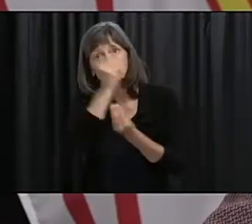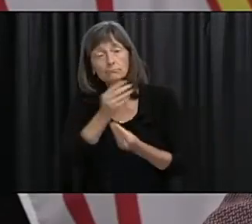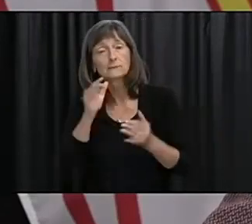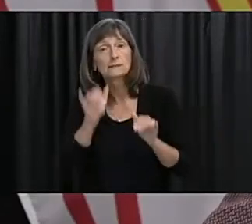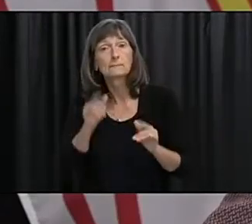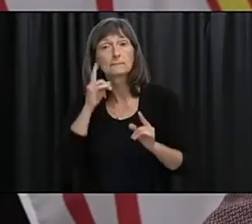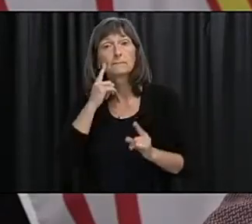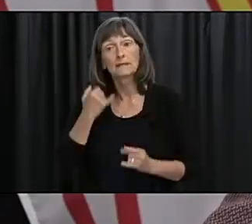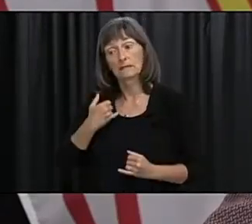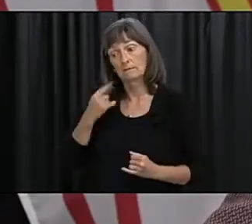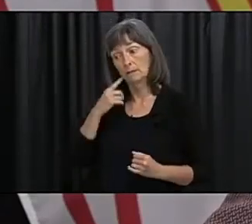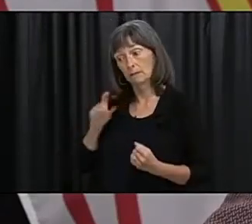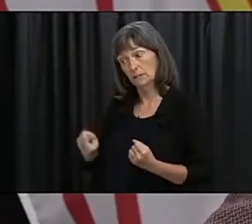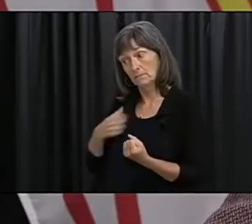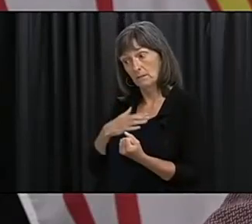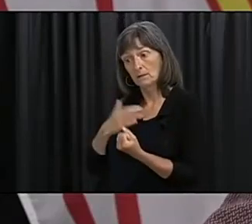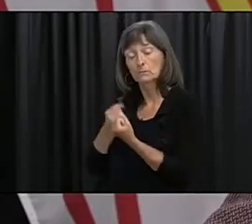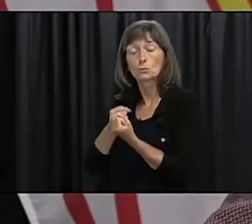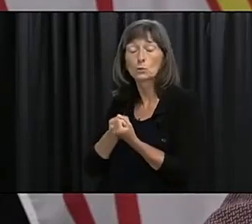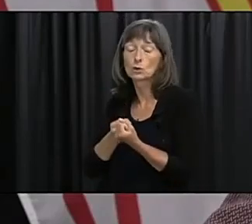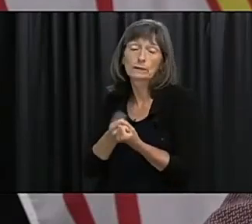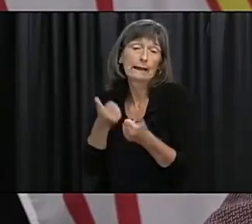this panel I will continue to do that as well